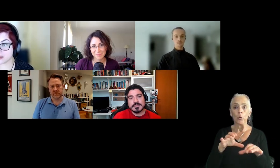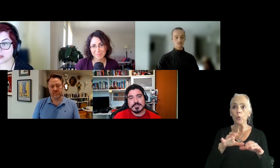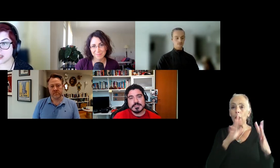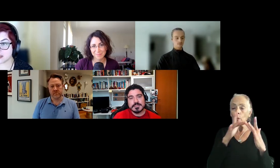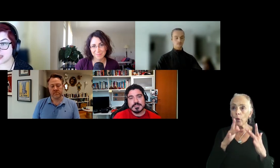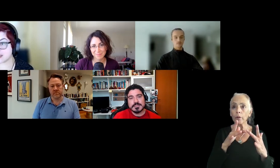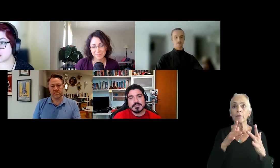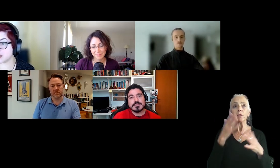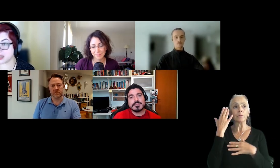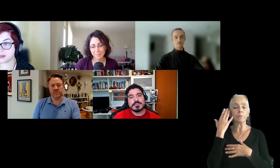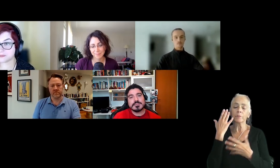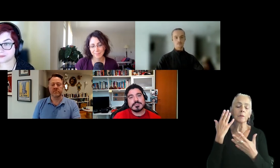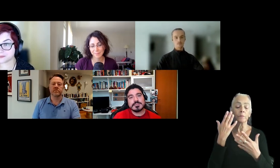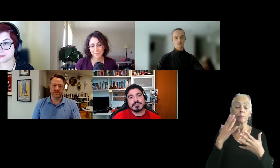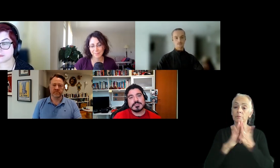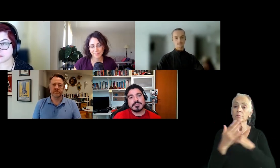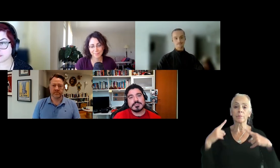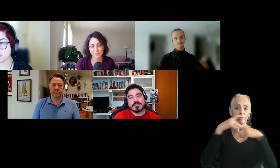circles, it's, it gets complicated.